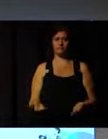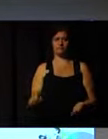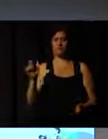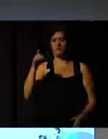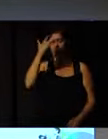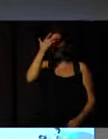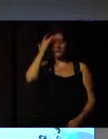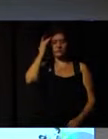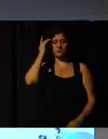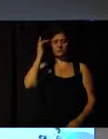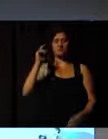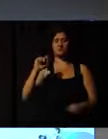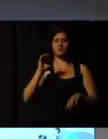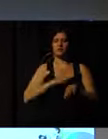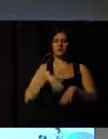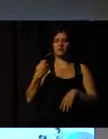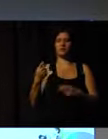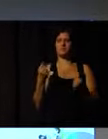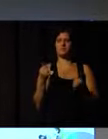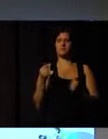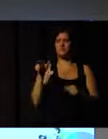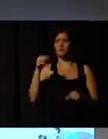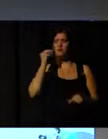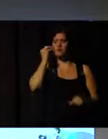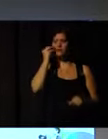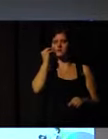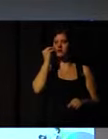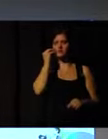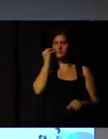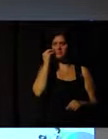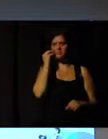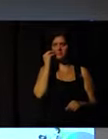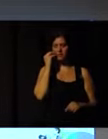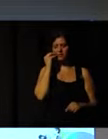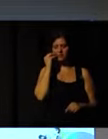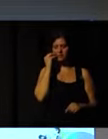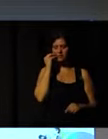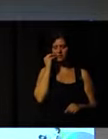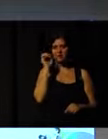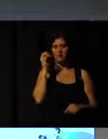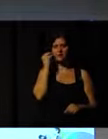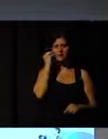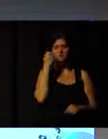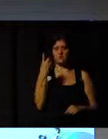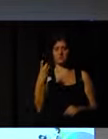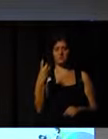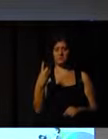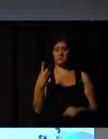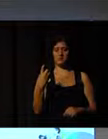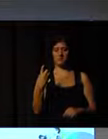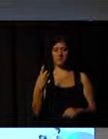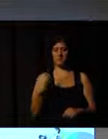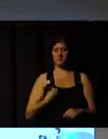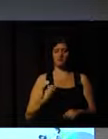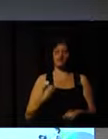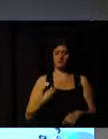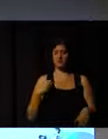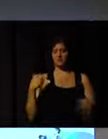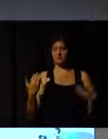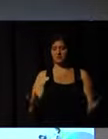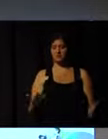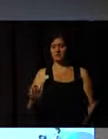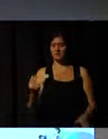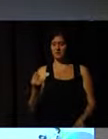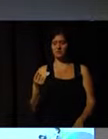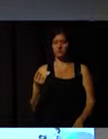People really valued the experience to be part of once in a lifetime experience. So, I